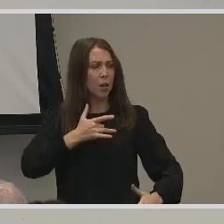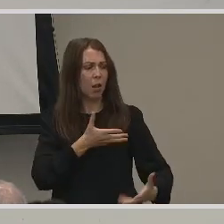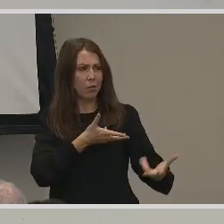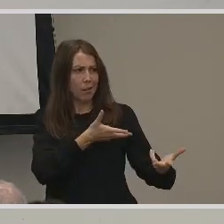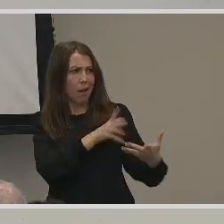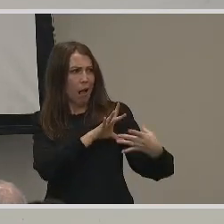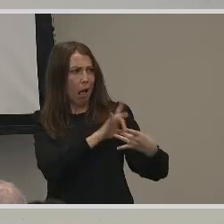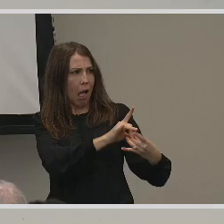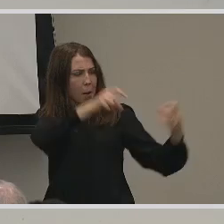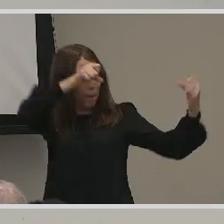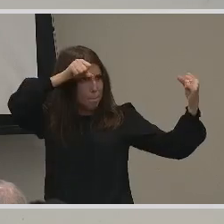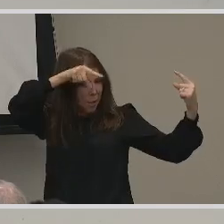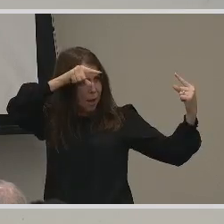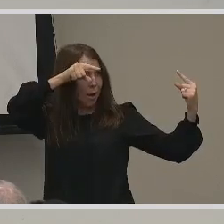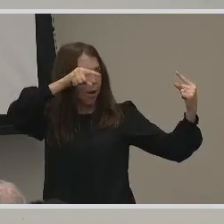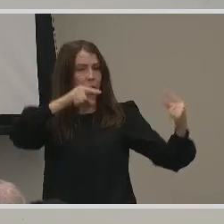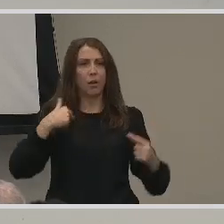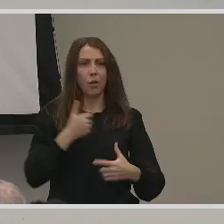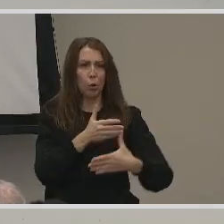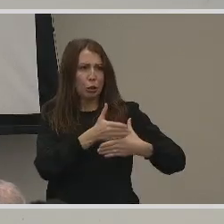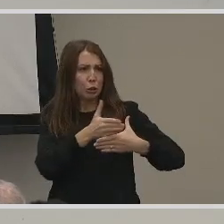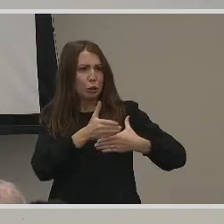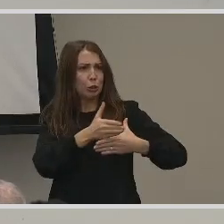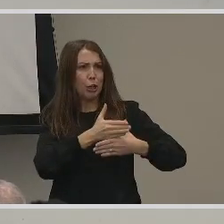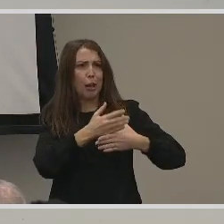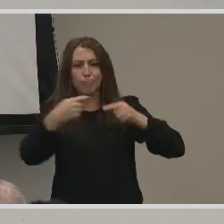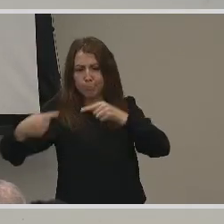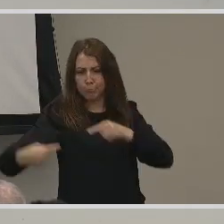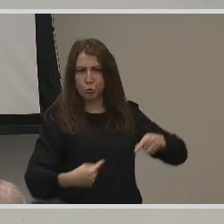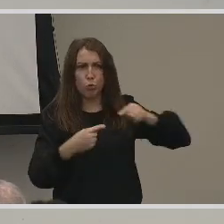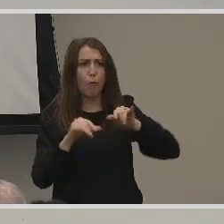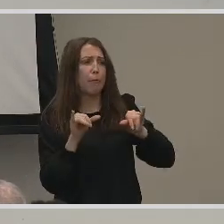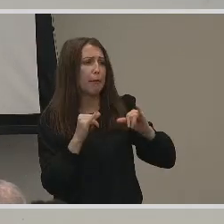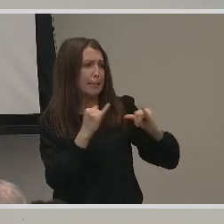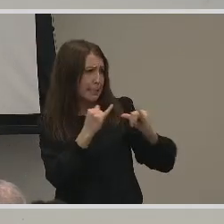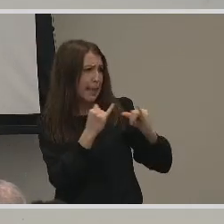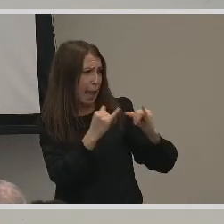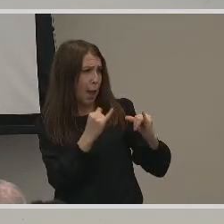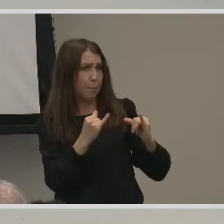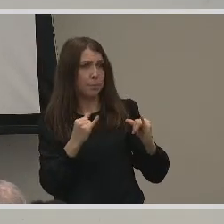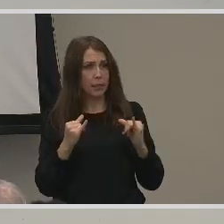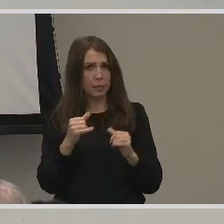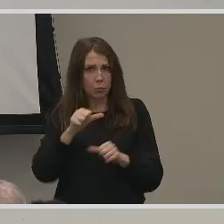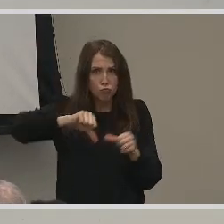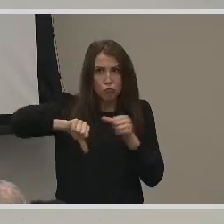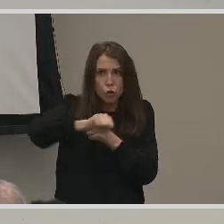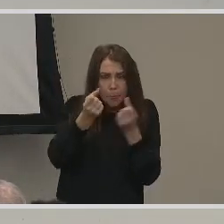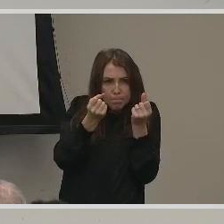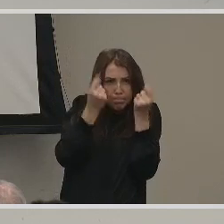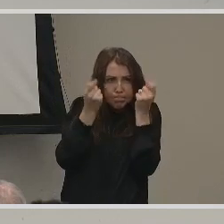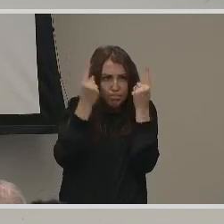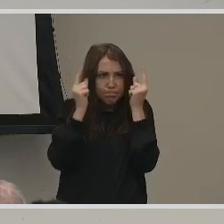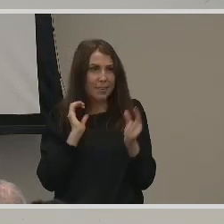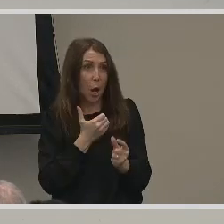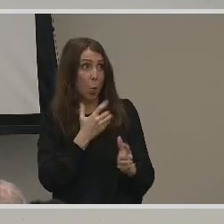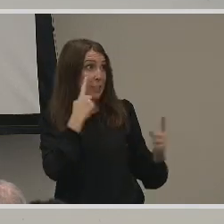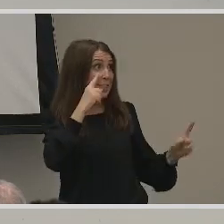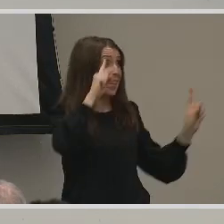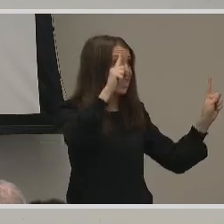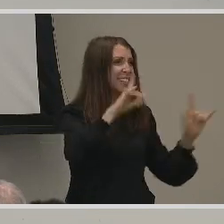We share our common struggles and our frustrations, but we really understand, like, our successes and our excitement as well.